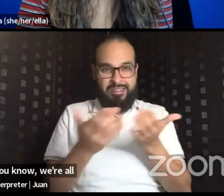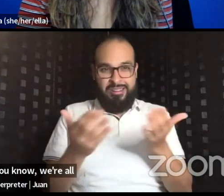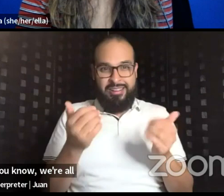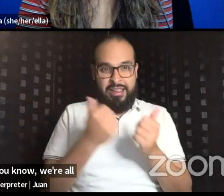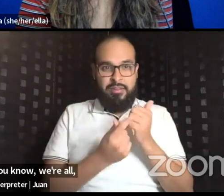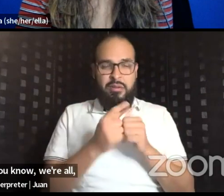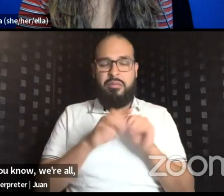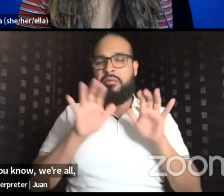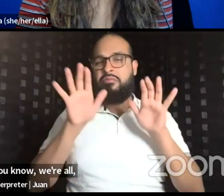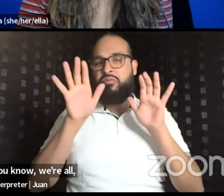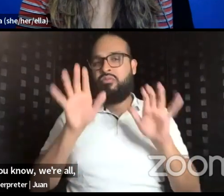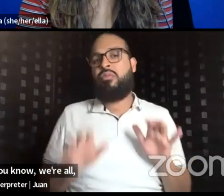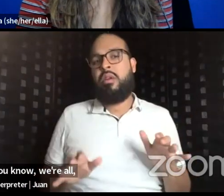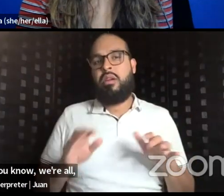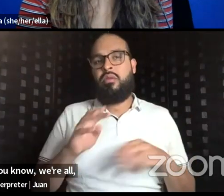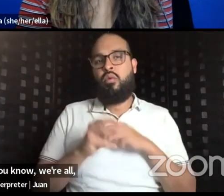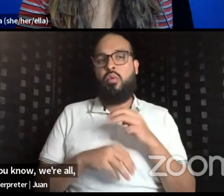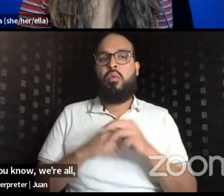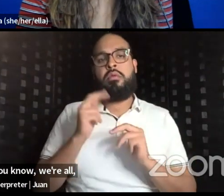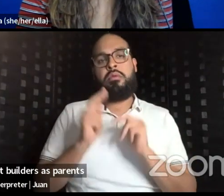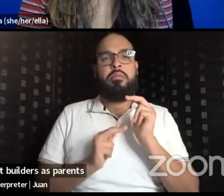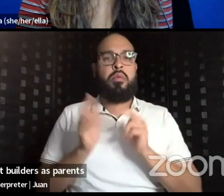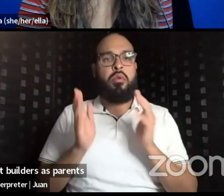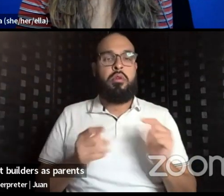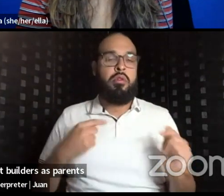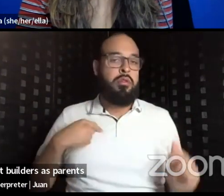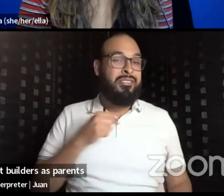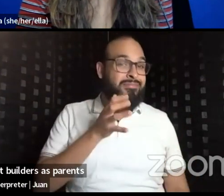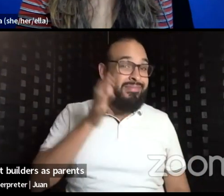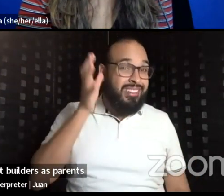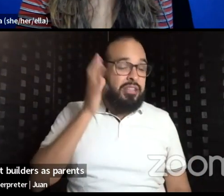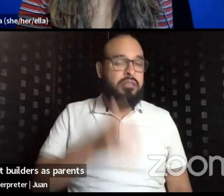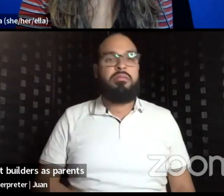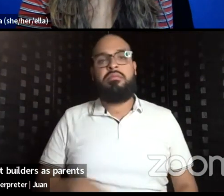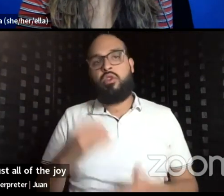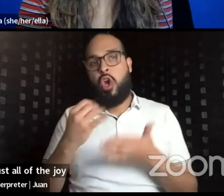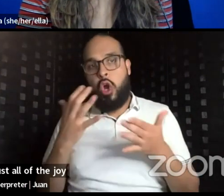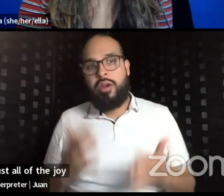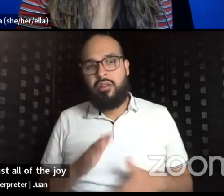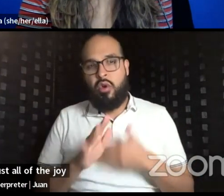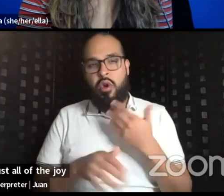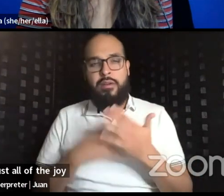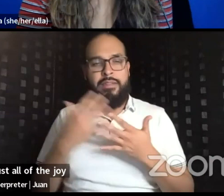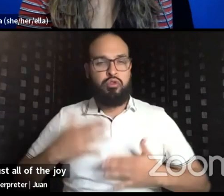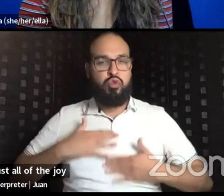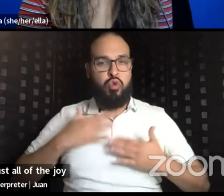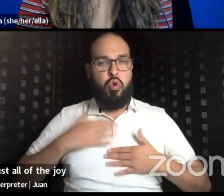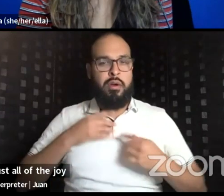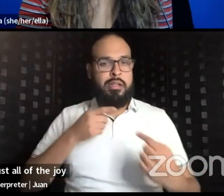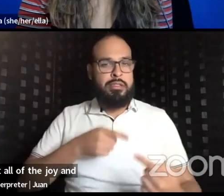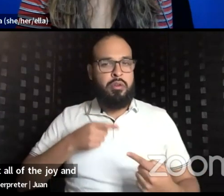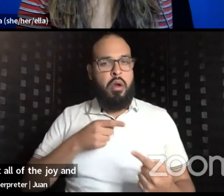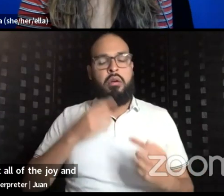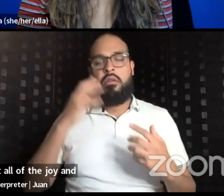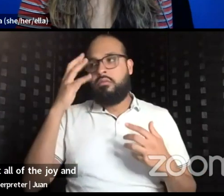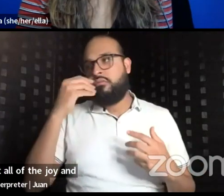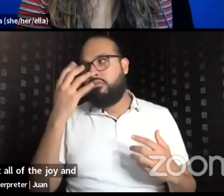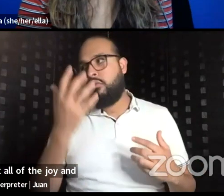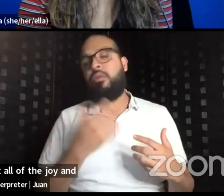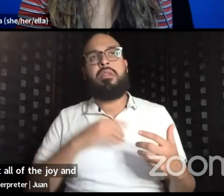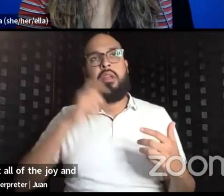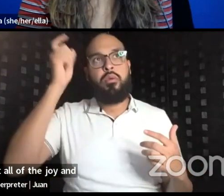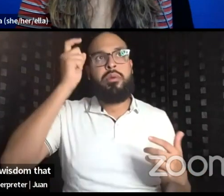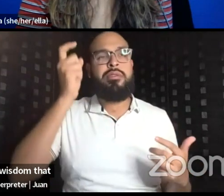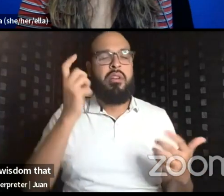builders as parents and theater artists, and just all of the joy and struggle and beauty and wisdom that comes with that.